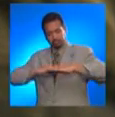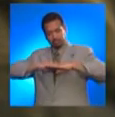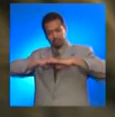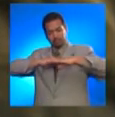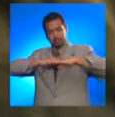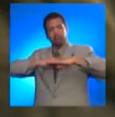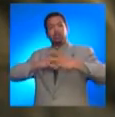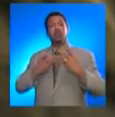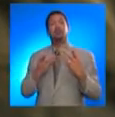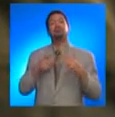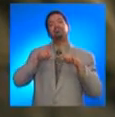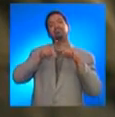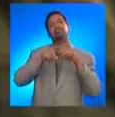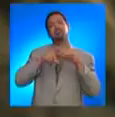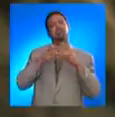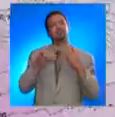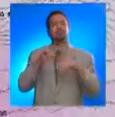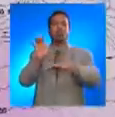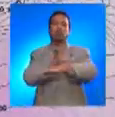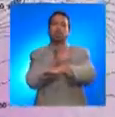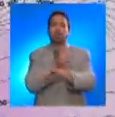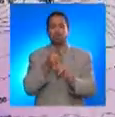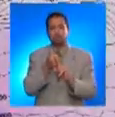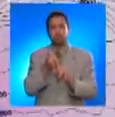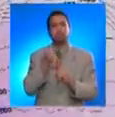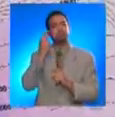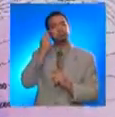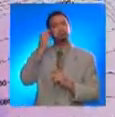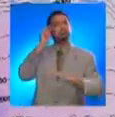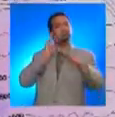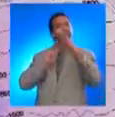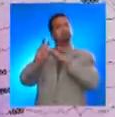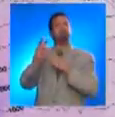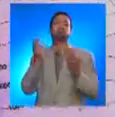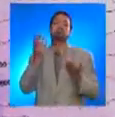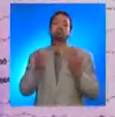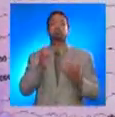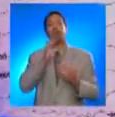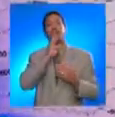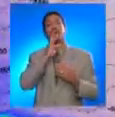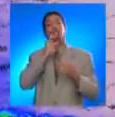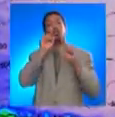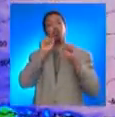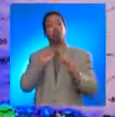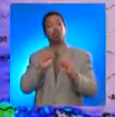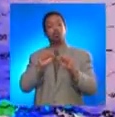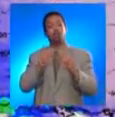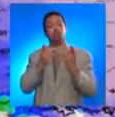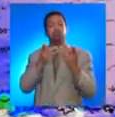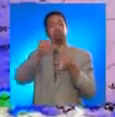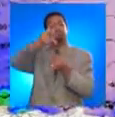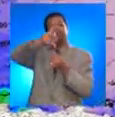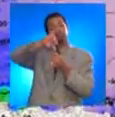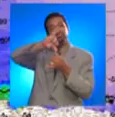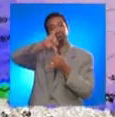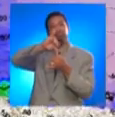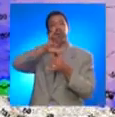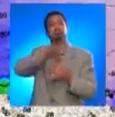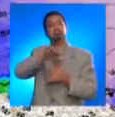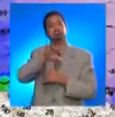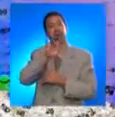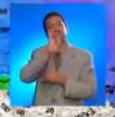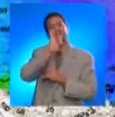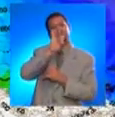Depending on the duration of the landslide, computer models suggest that the sea level could have reached heights between 87